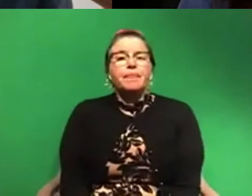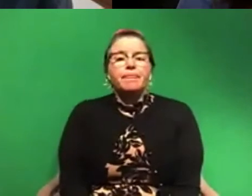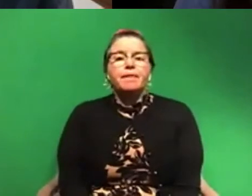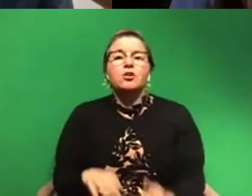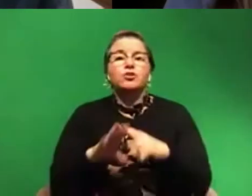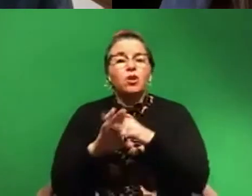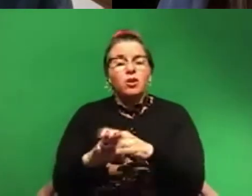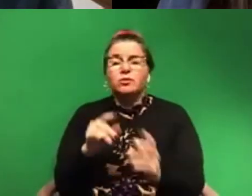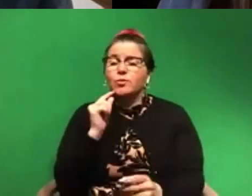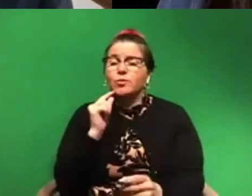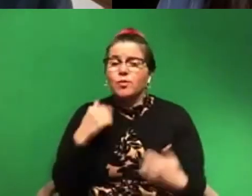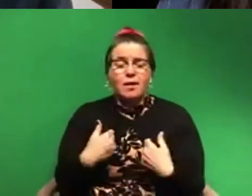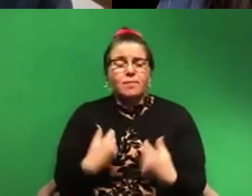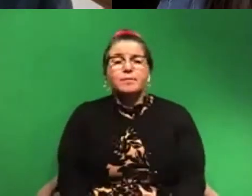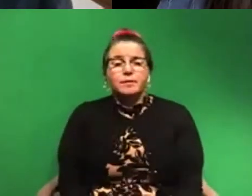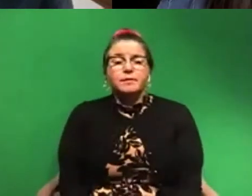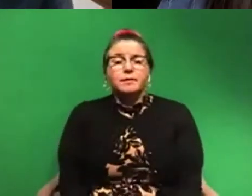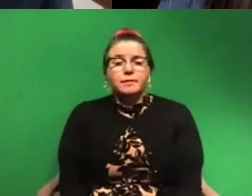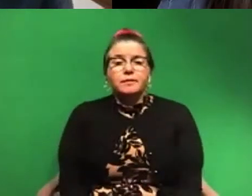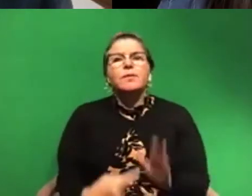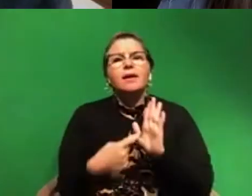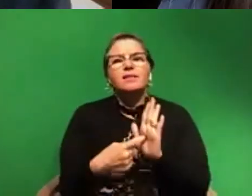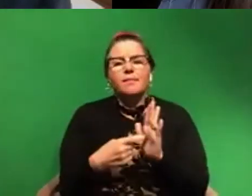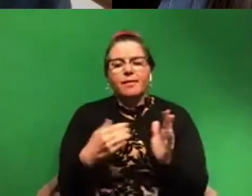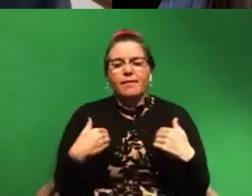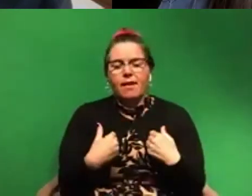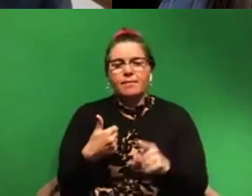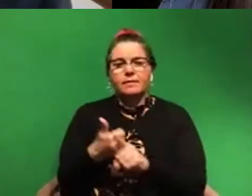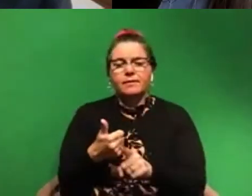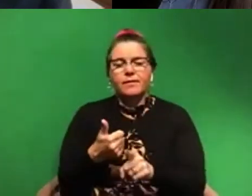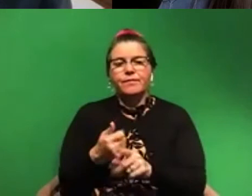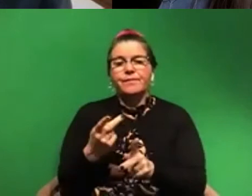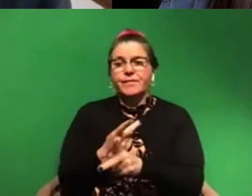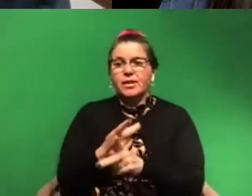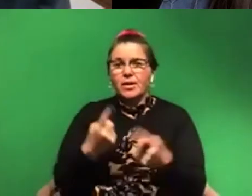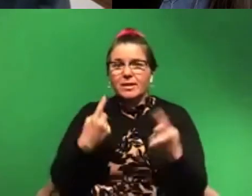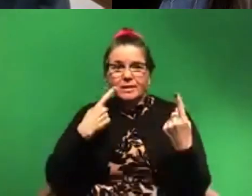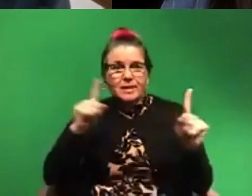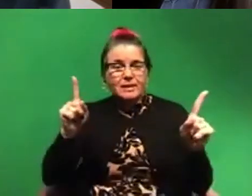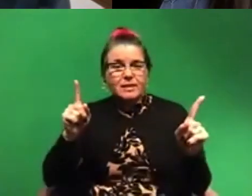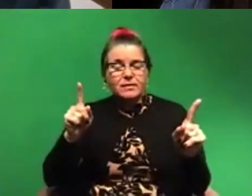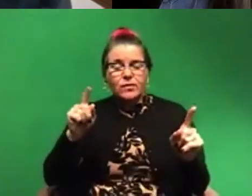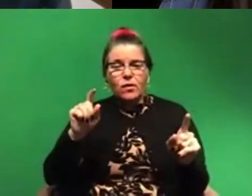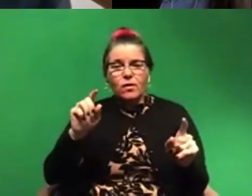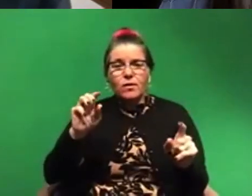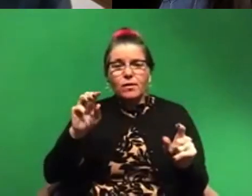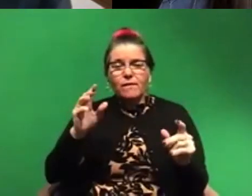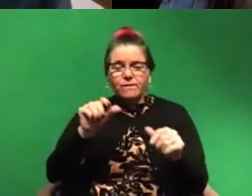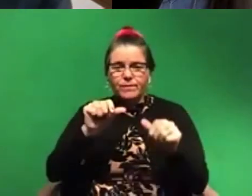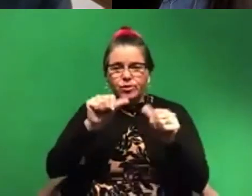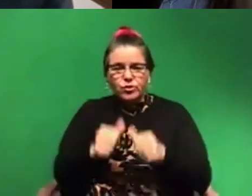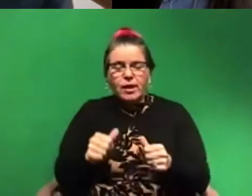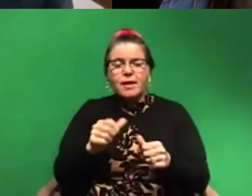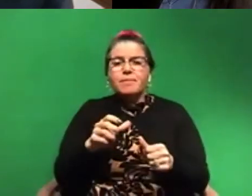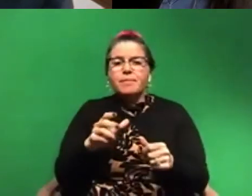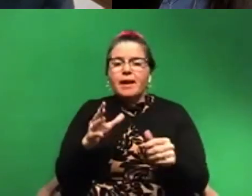cool animals. an example of an animal that figured out a successful morphology, a successful form and way to live